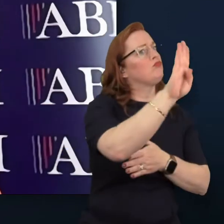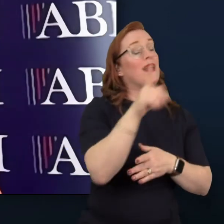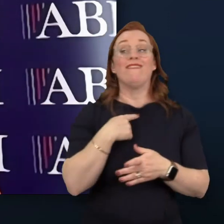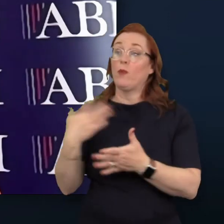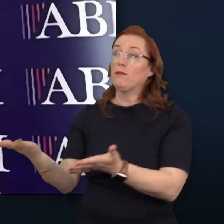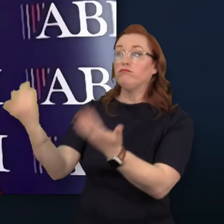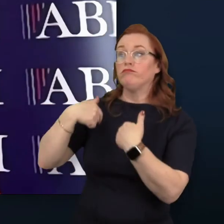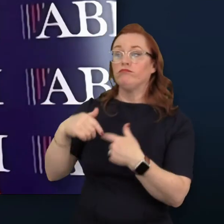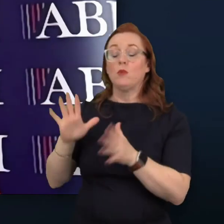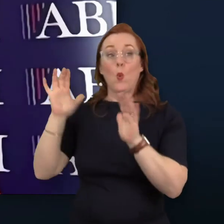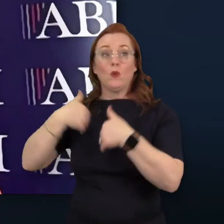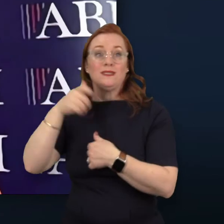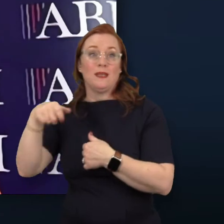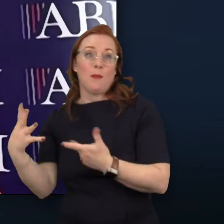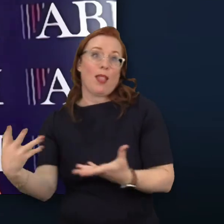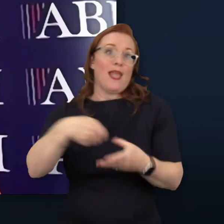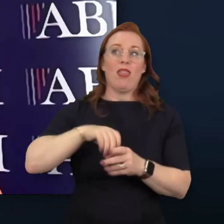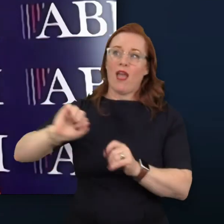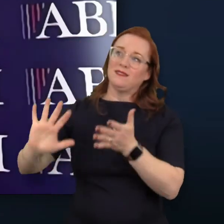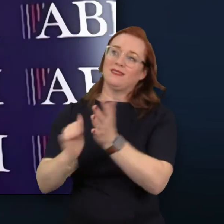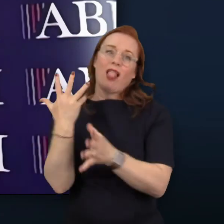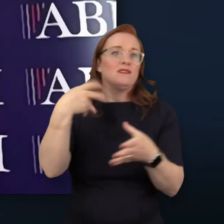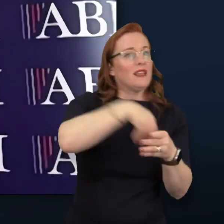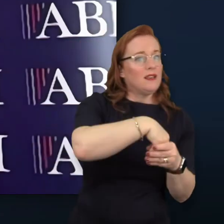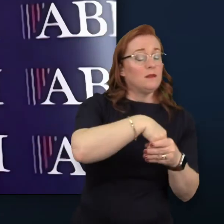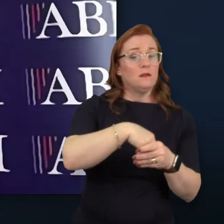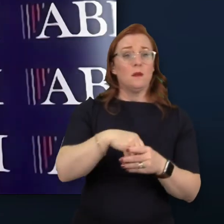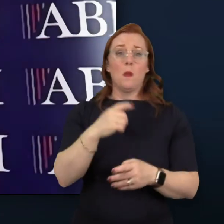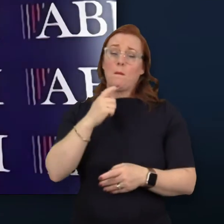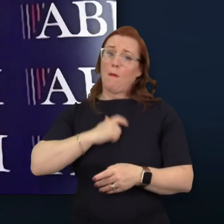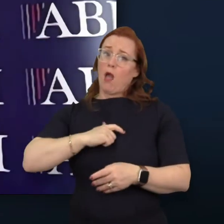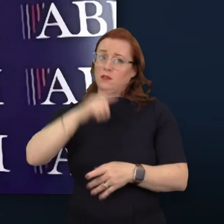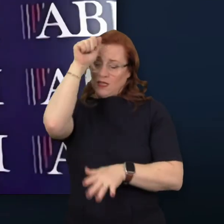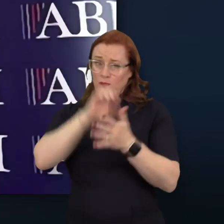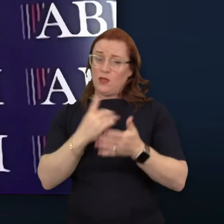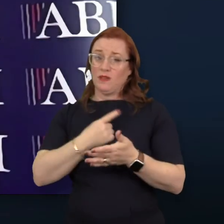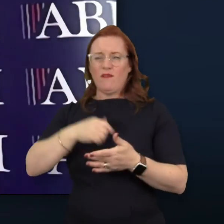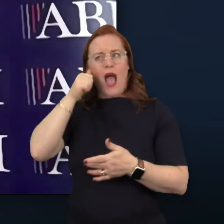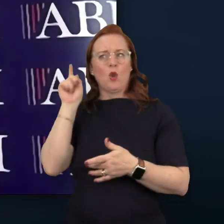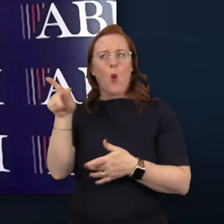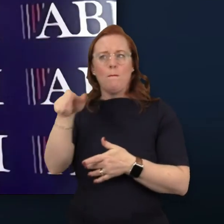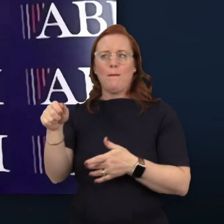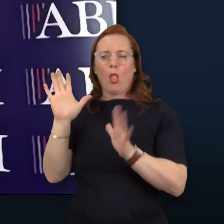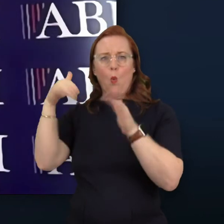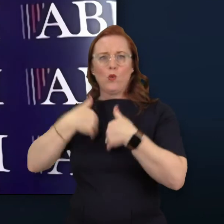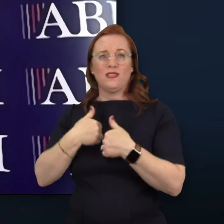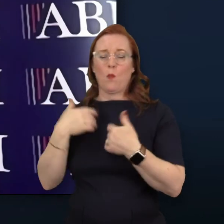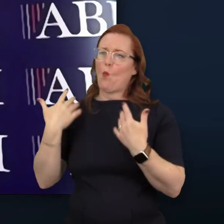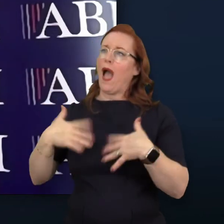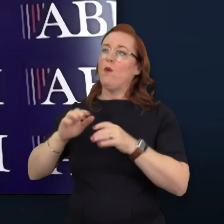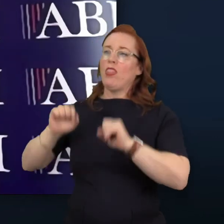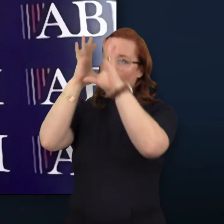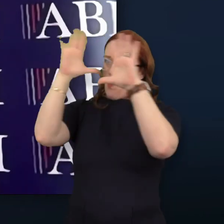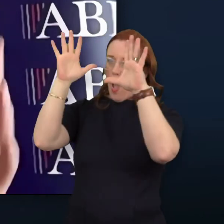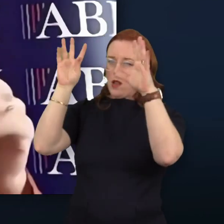unique talents of people on the autistic spectrum. From my personal experience, I know that people on that spectrum look at the world in a completely